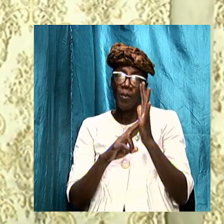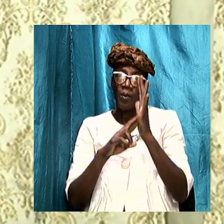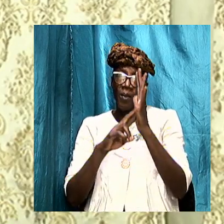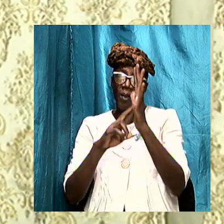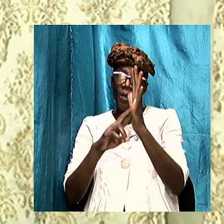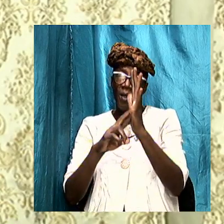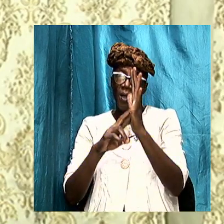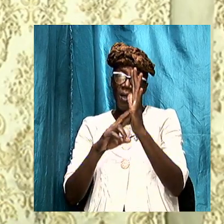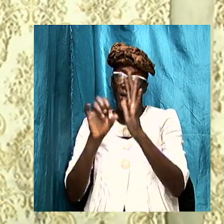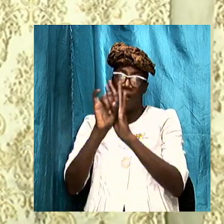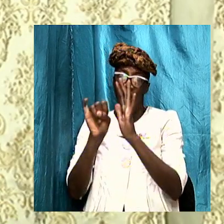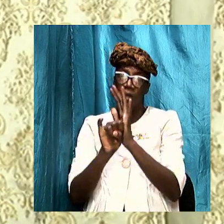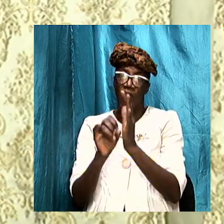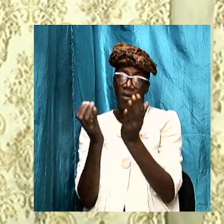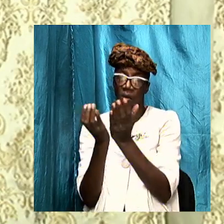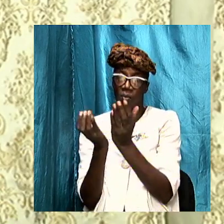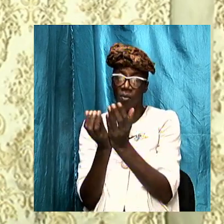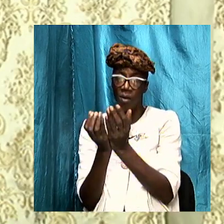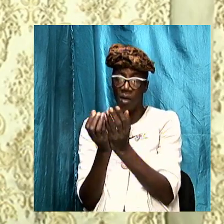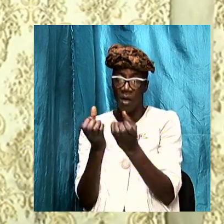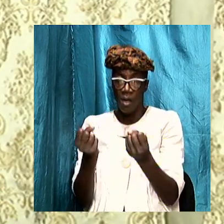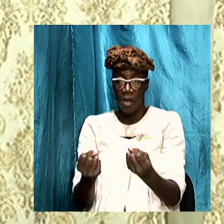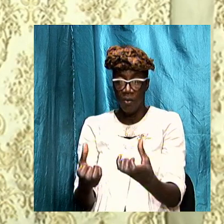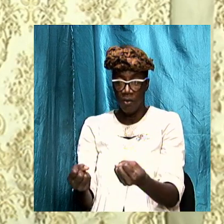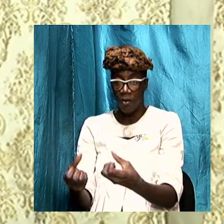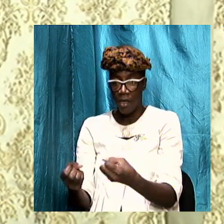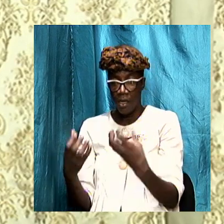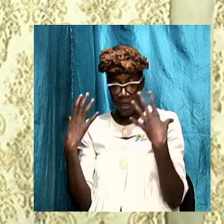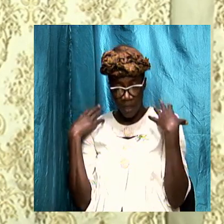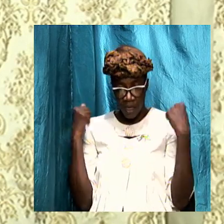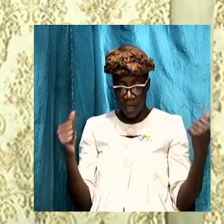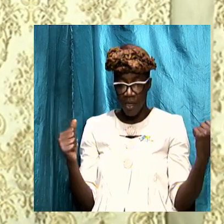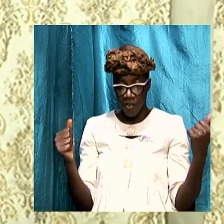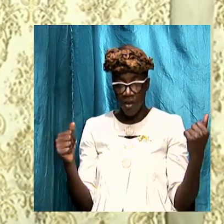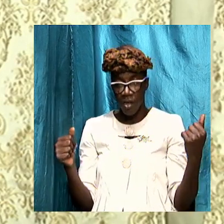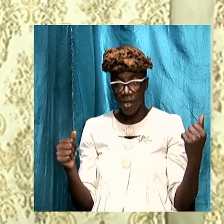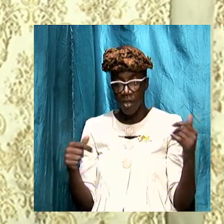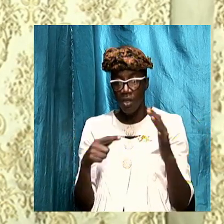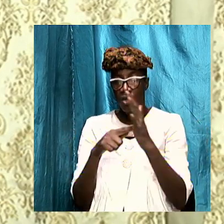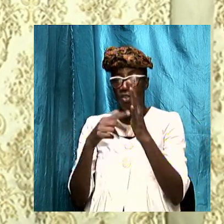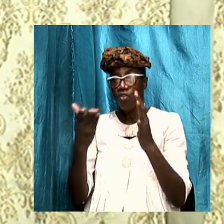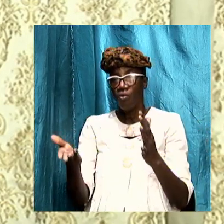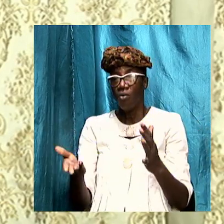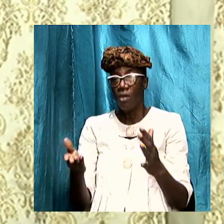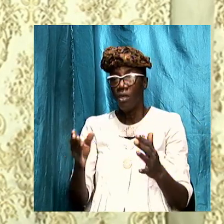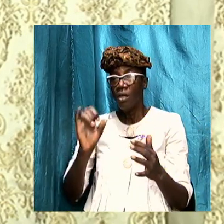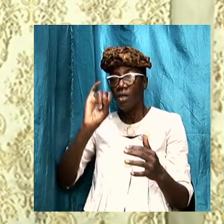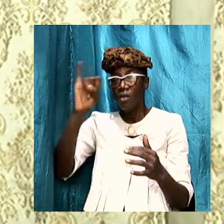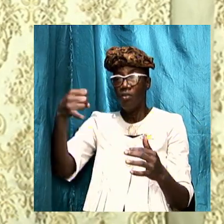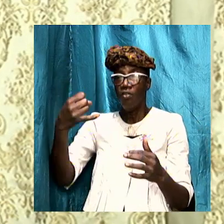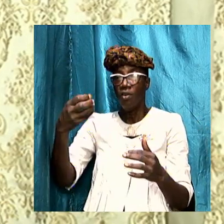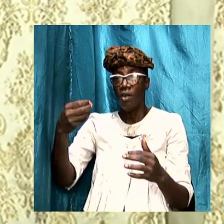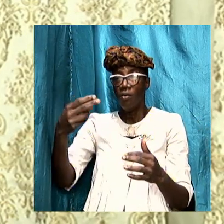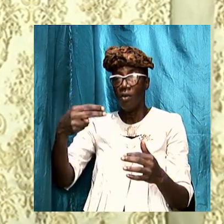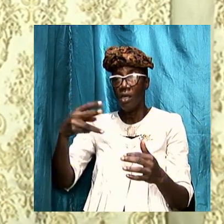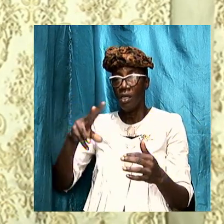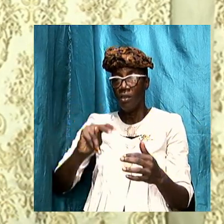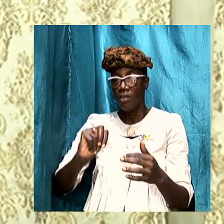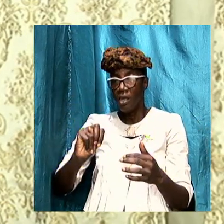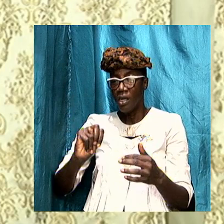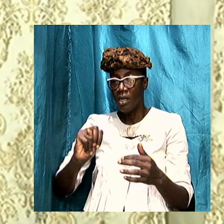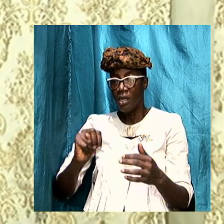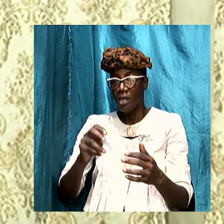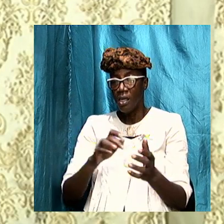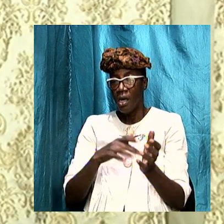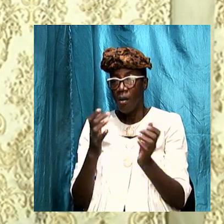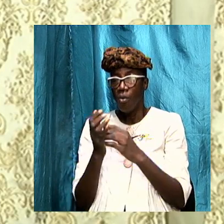signs the angels signified it unto John it is a book that communicates